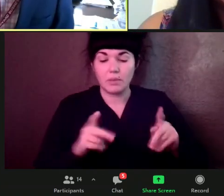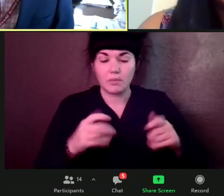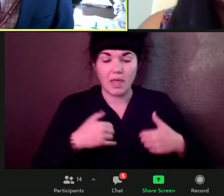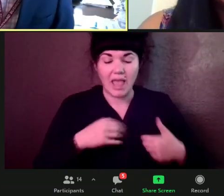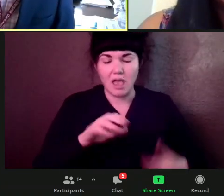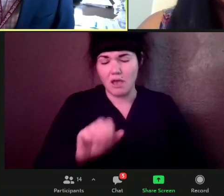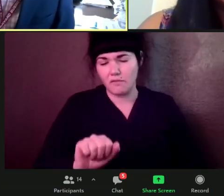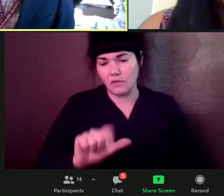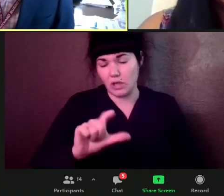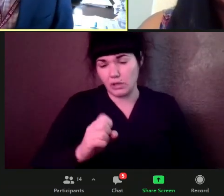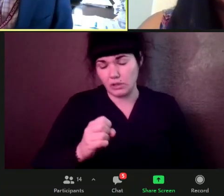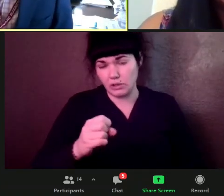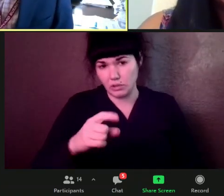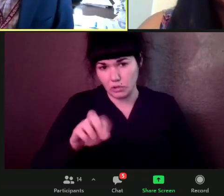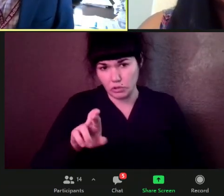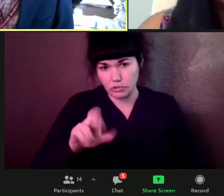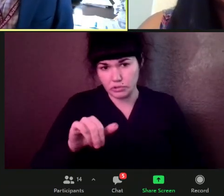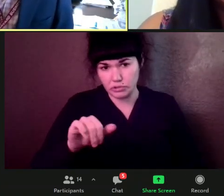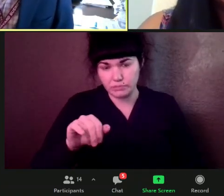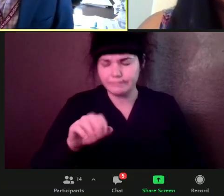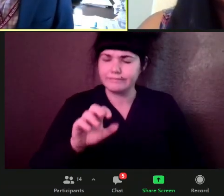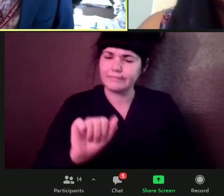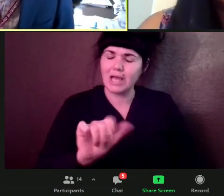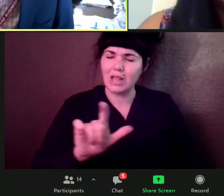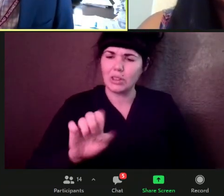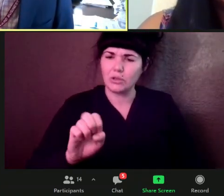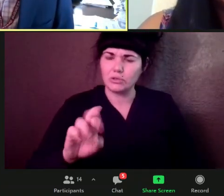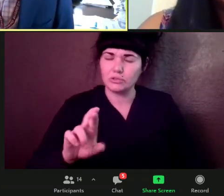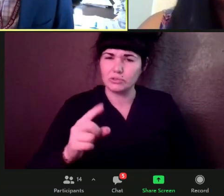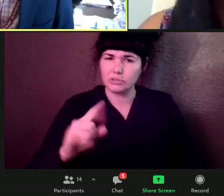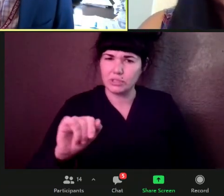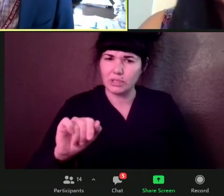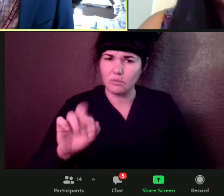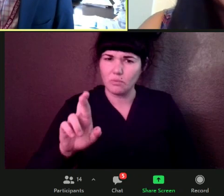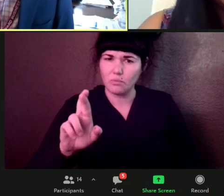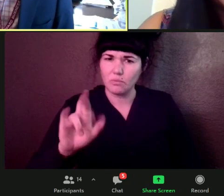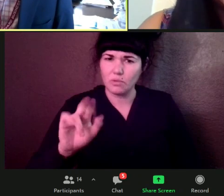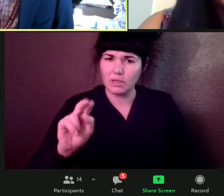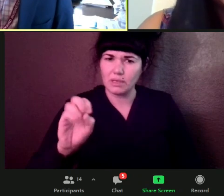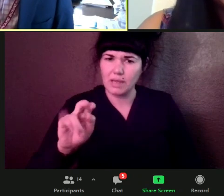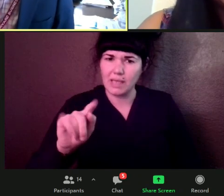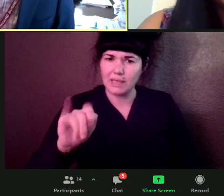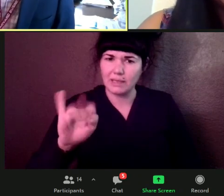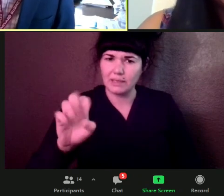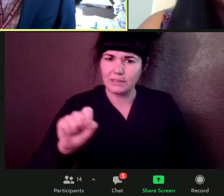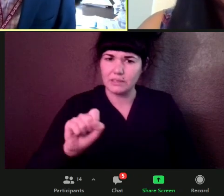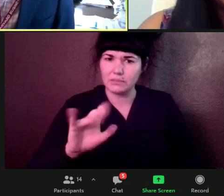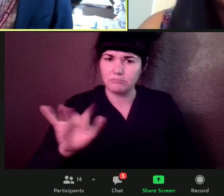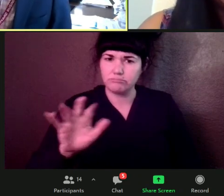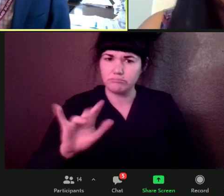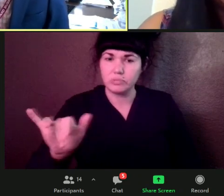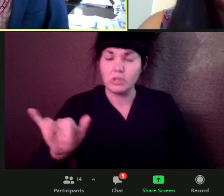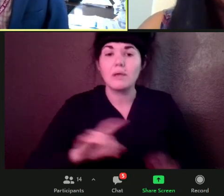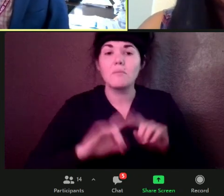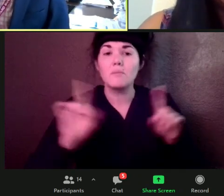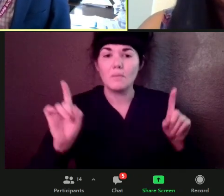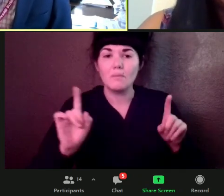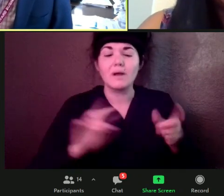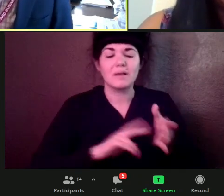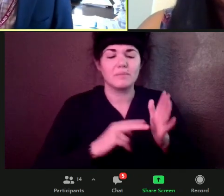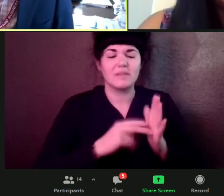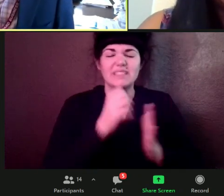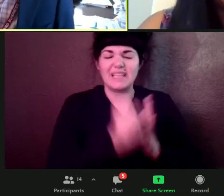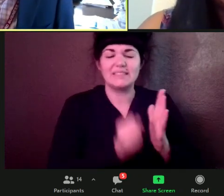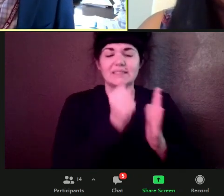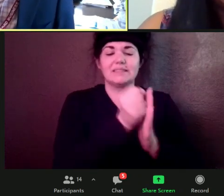that. It's just like, you know, hay fever from, from, pollen and things, uh, as the seasons change to, you know, things as, as life